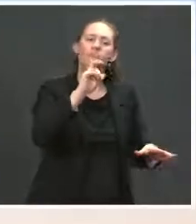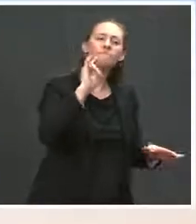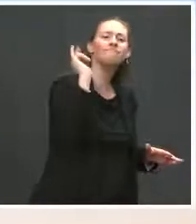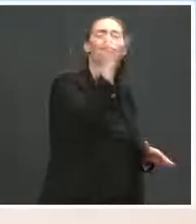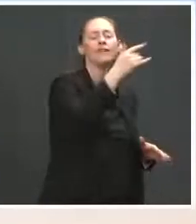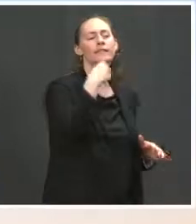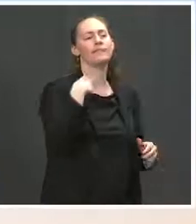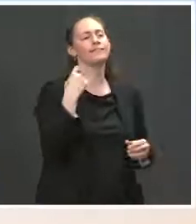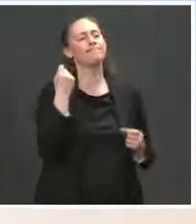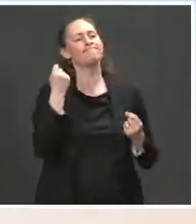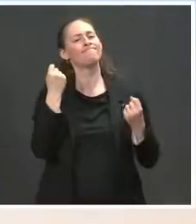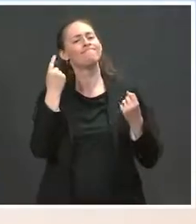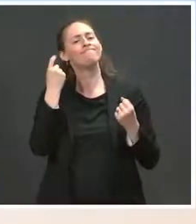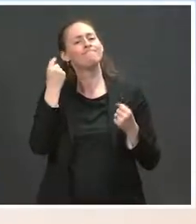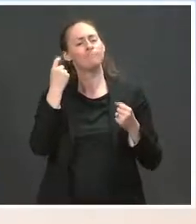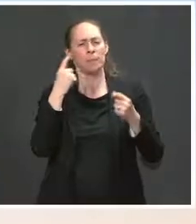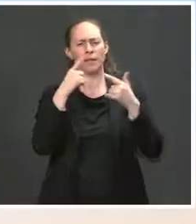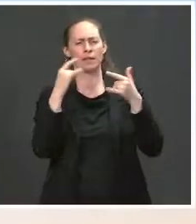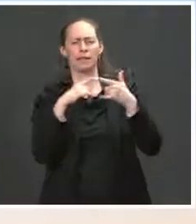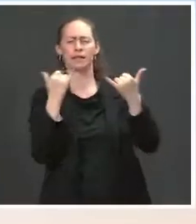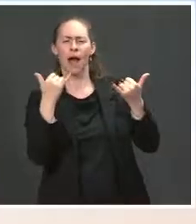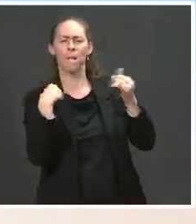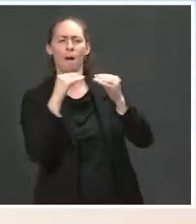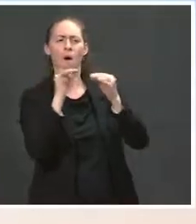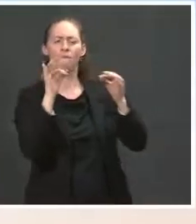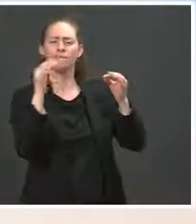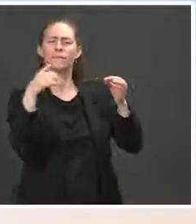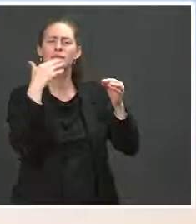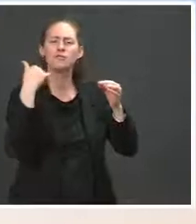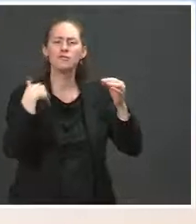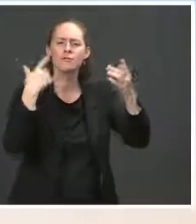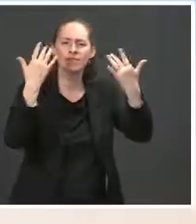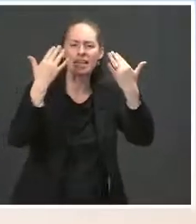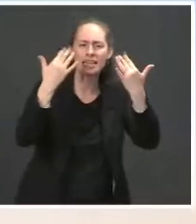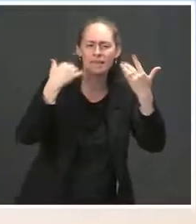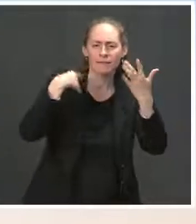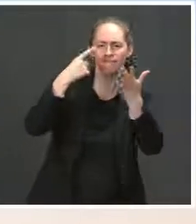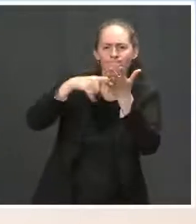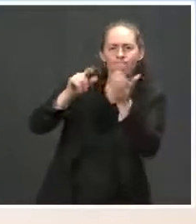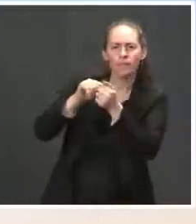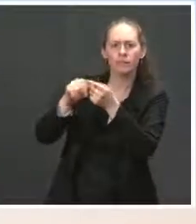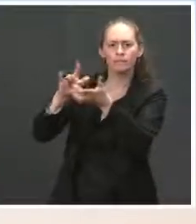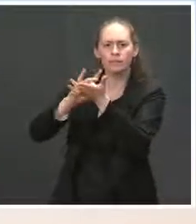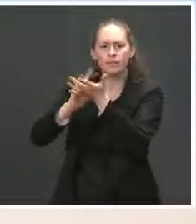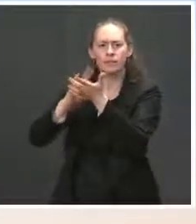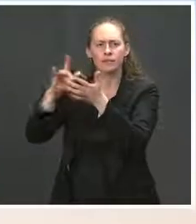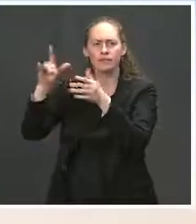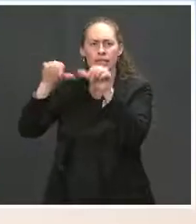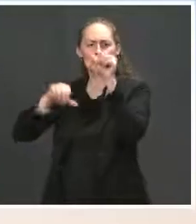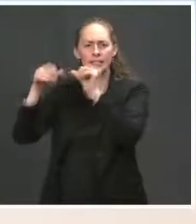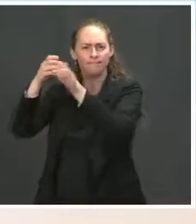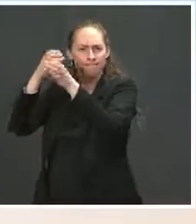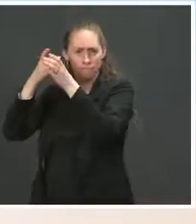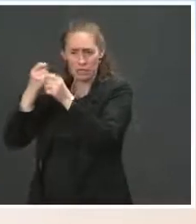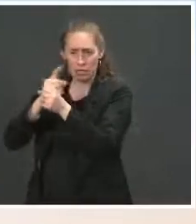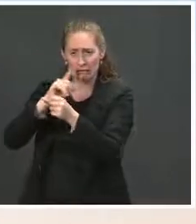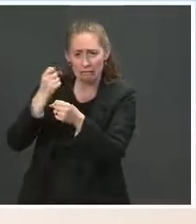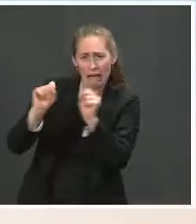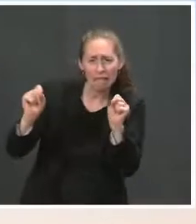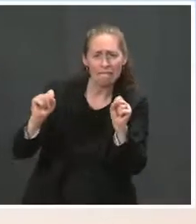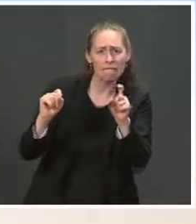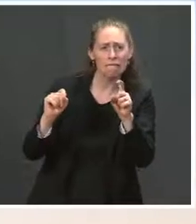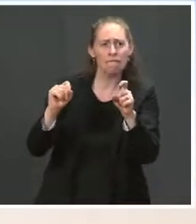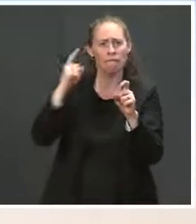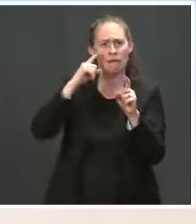happening between health and medical experts. And will they make an evaluation based on what they think is safe for the American public? The Okay.